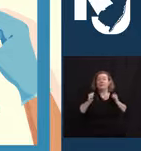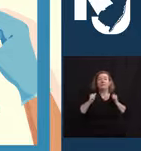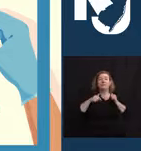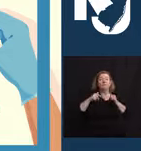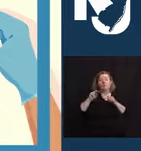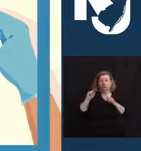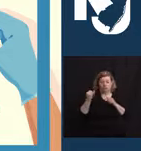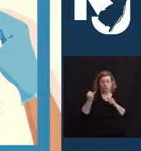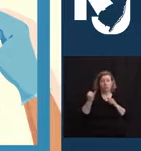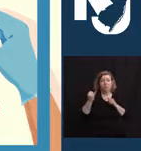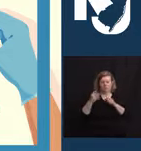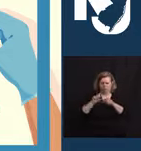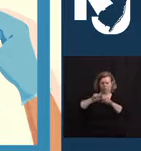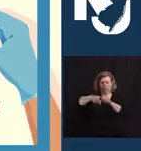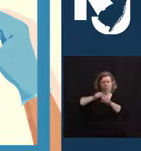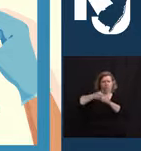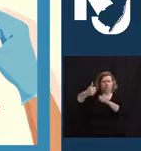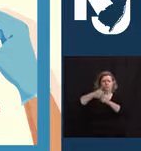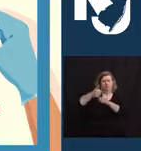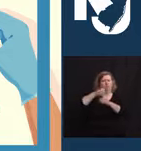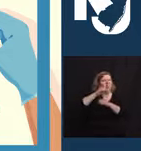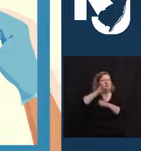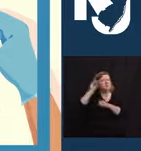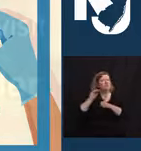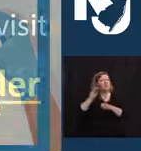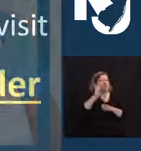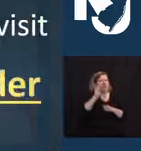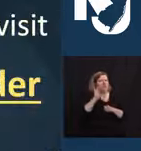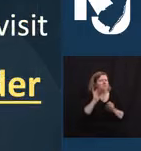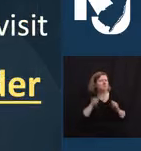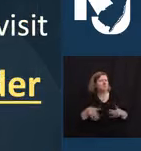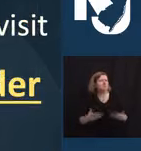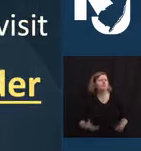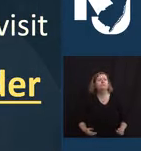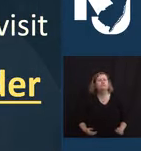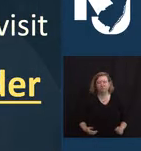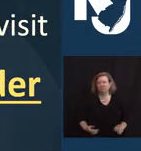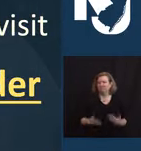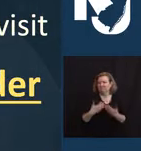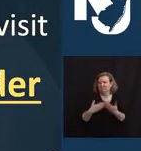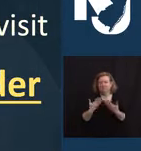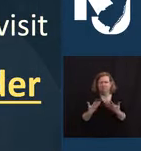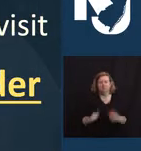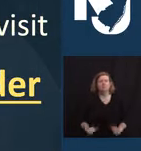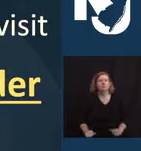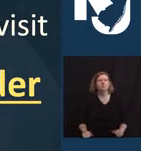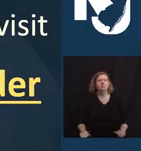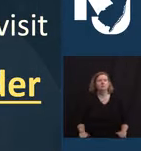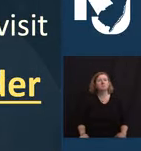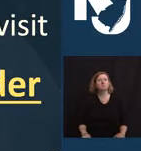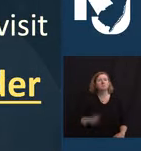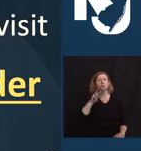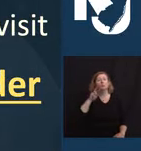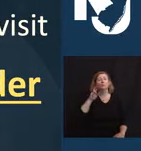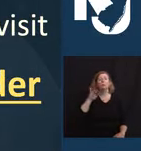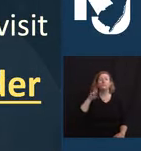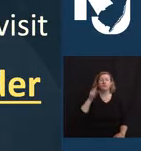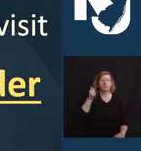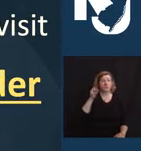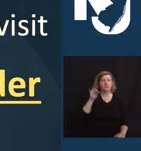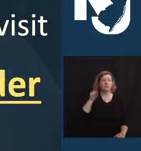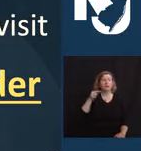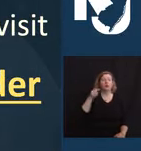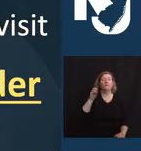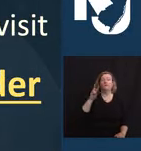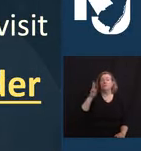of where they can get vaccinated. We encourage you to visit covid19.nj.gov slash finder